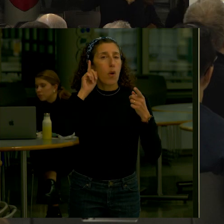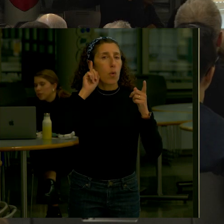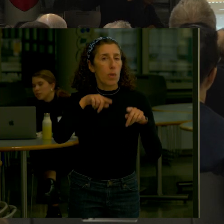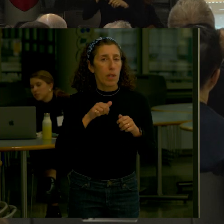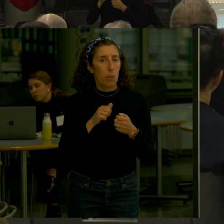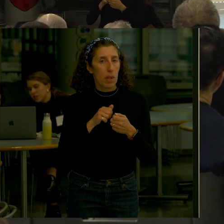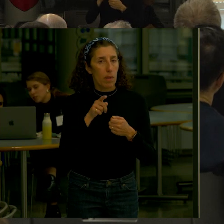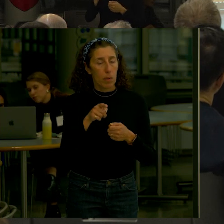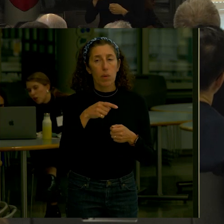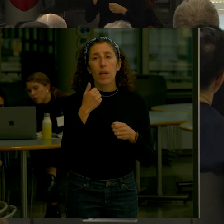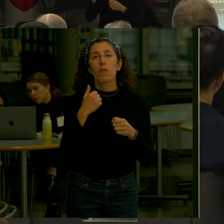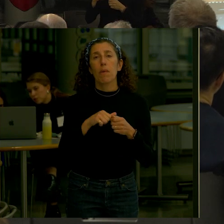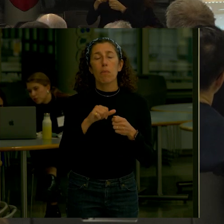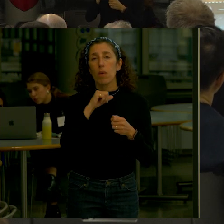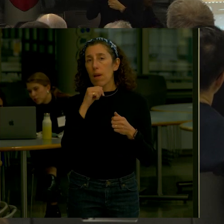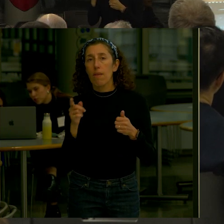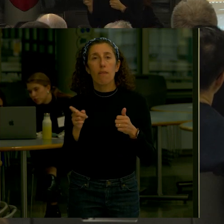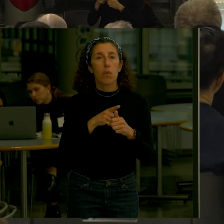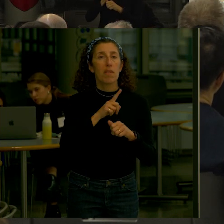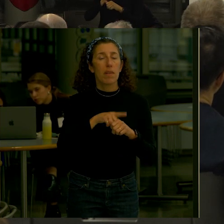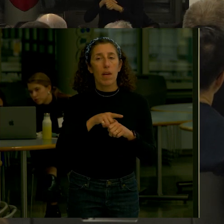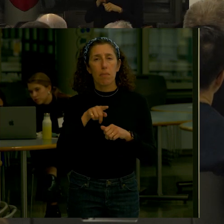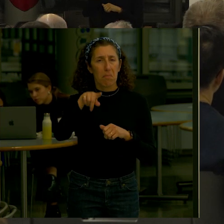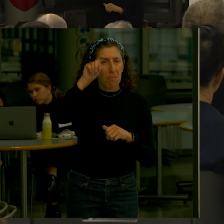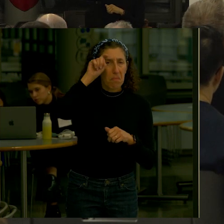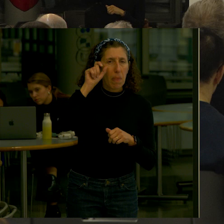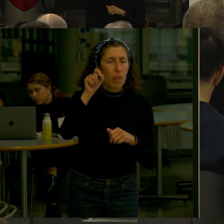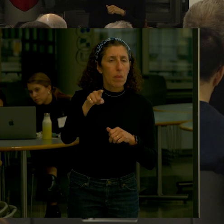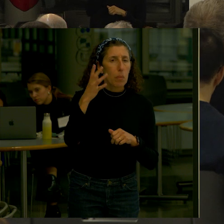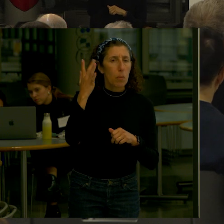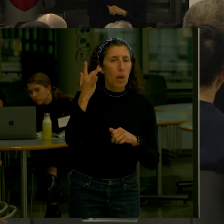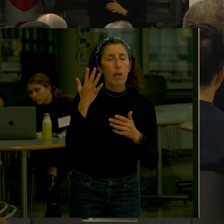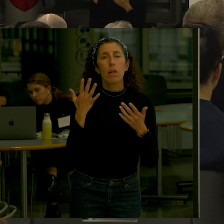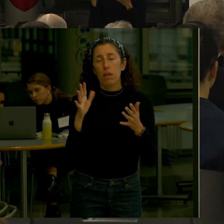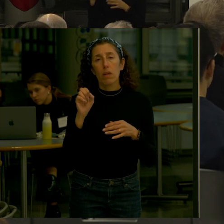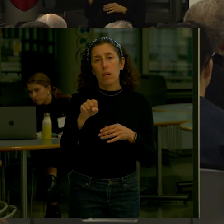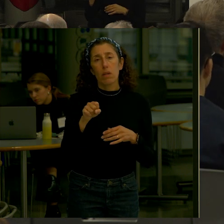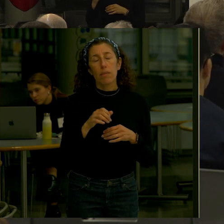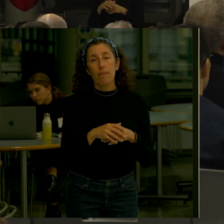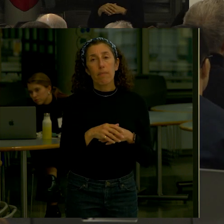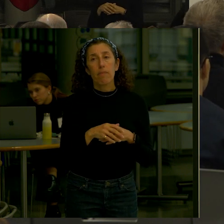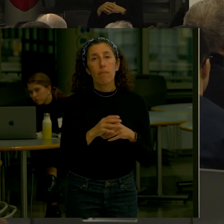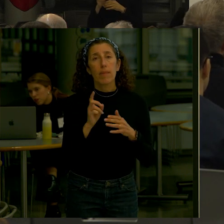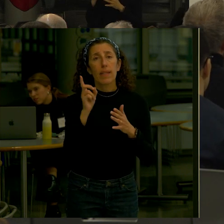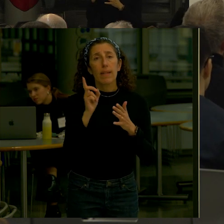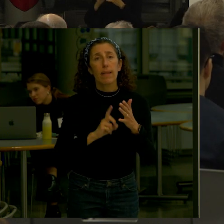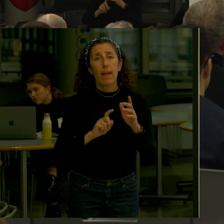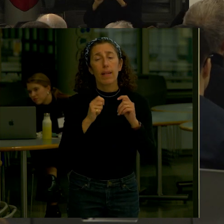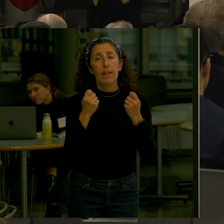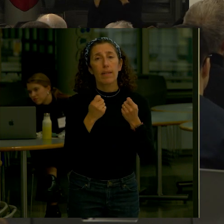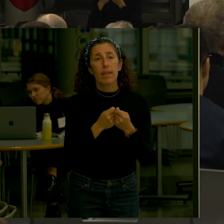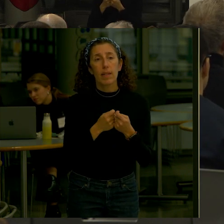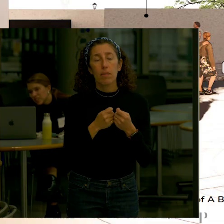and so we've asked the design team to take to go back and look at this again is